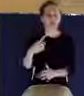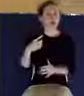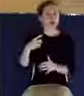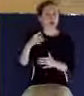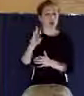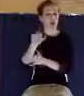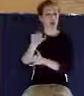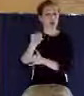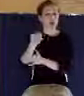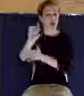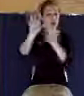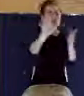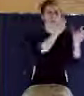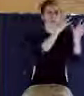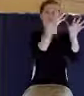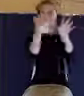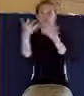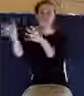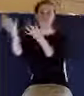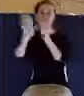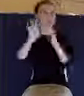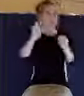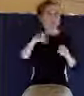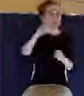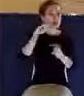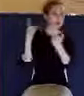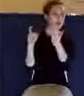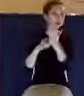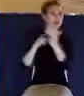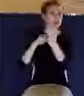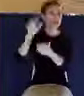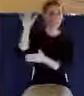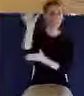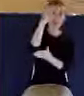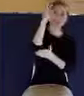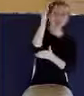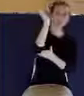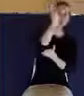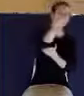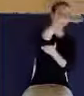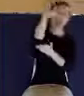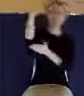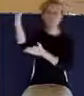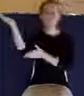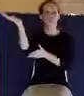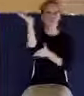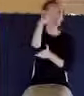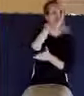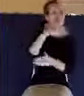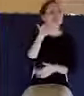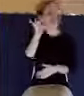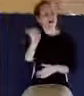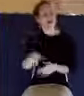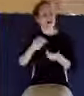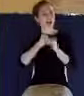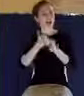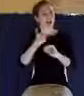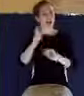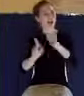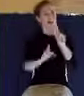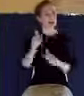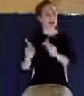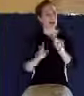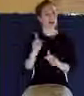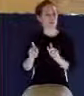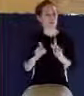tell when it comes or whether it goes. And so is everyone that is born of the Spirit. In other words, you never know